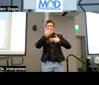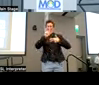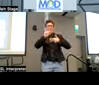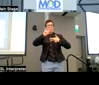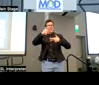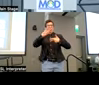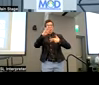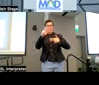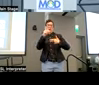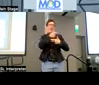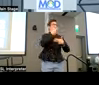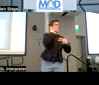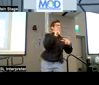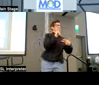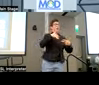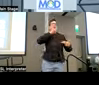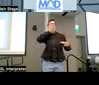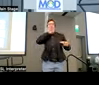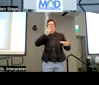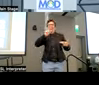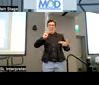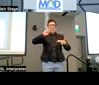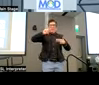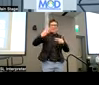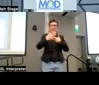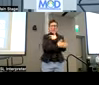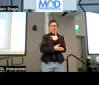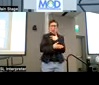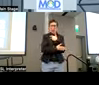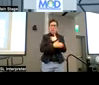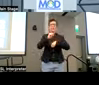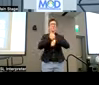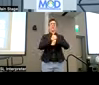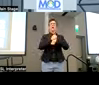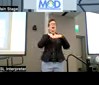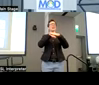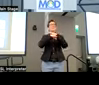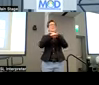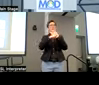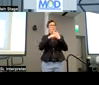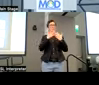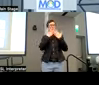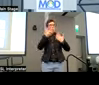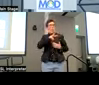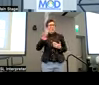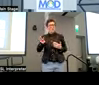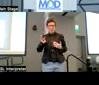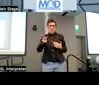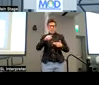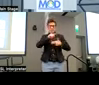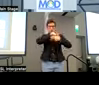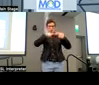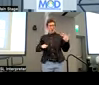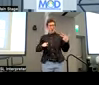to have talking ATMs. They were the second bank in the country to have an accessible website. And all these banks, sovereign citizens